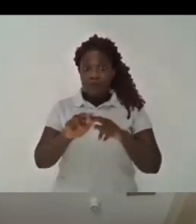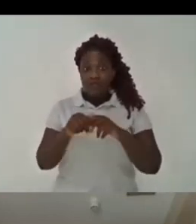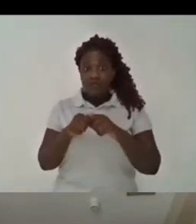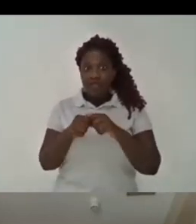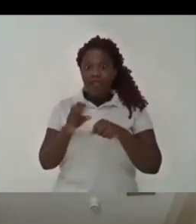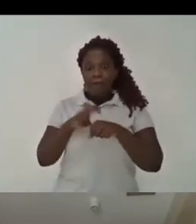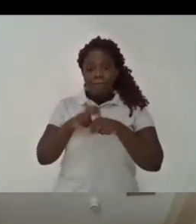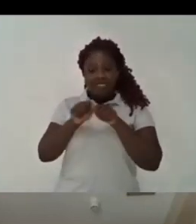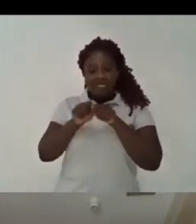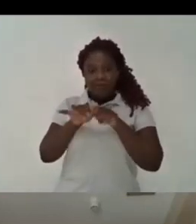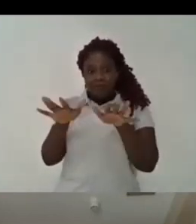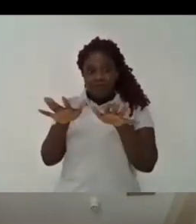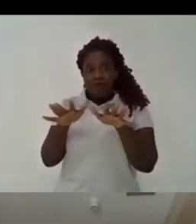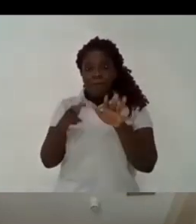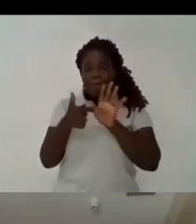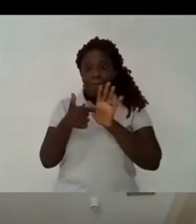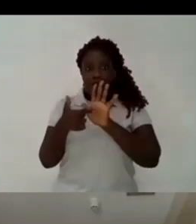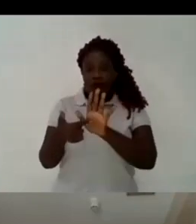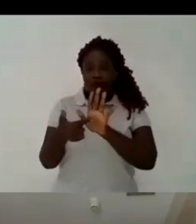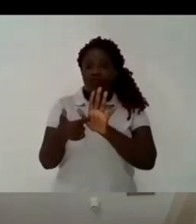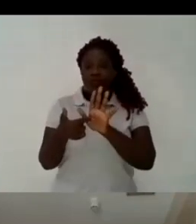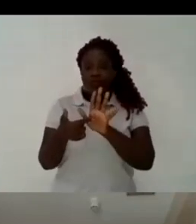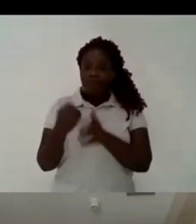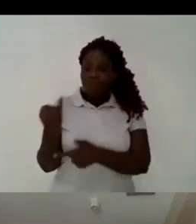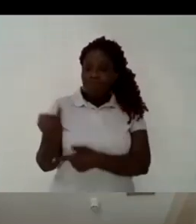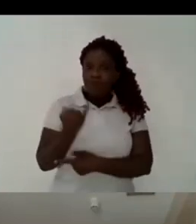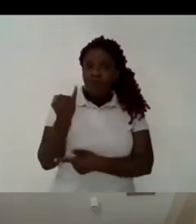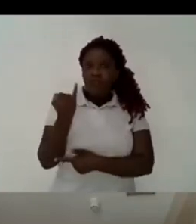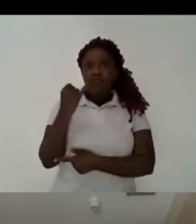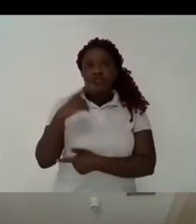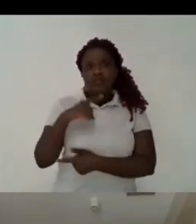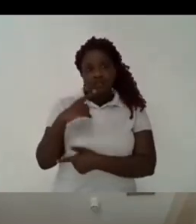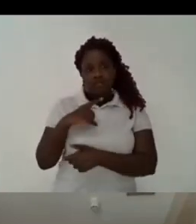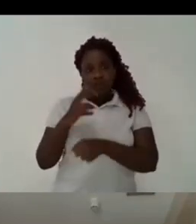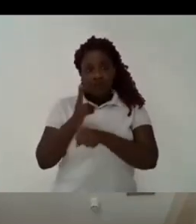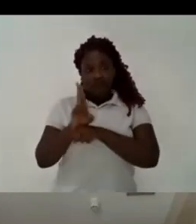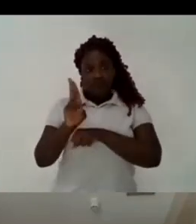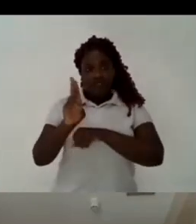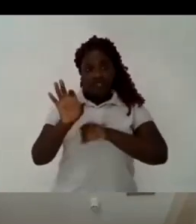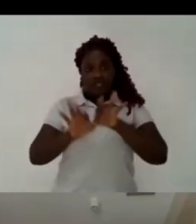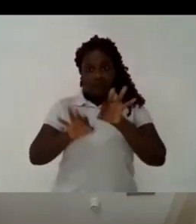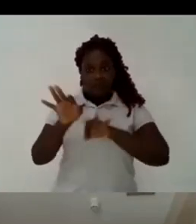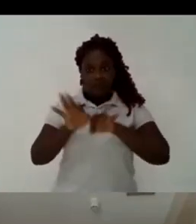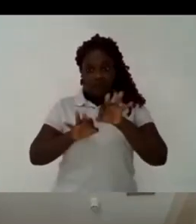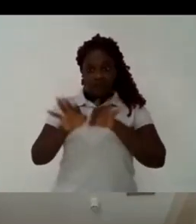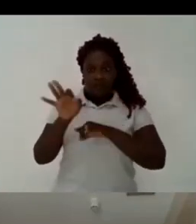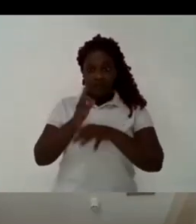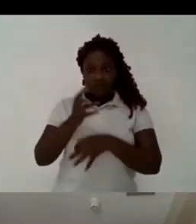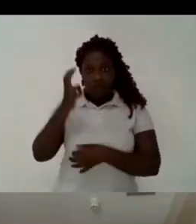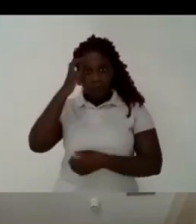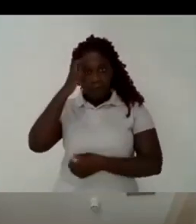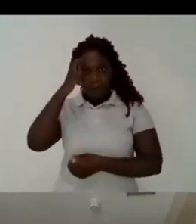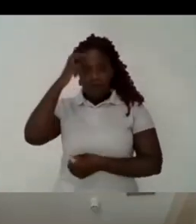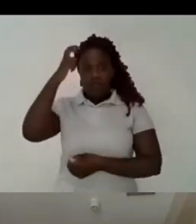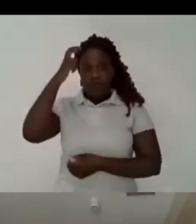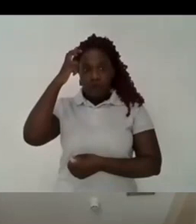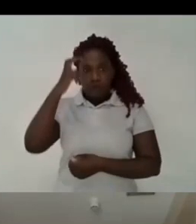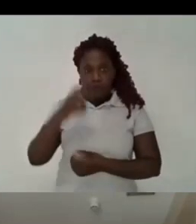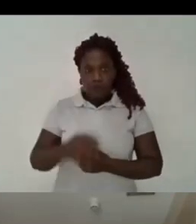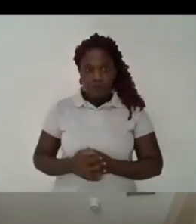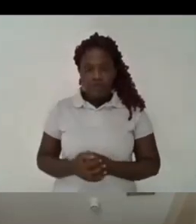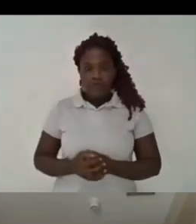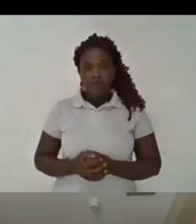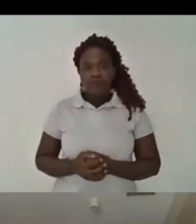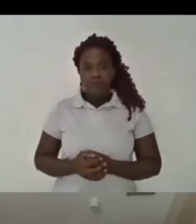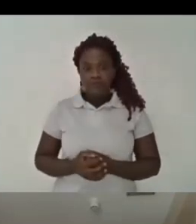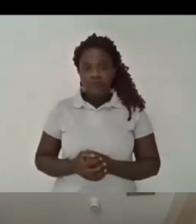and and the pandemic is showing the importance of the universities for research and